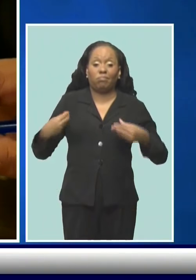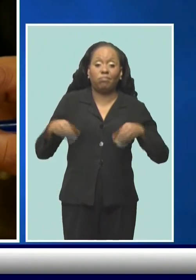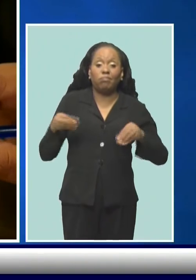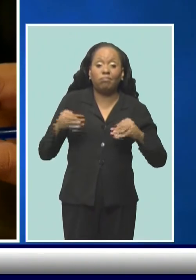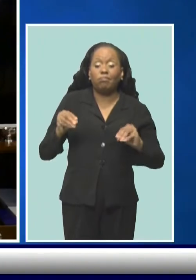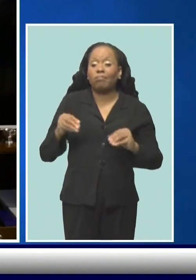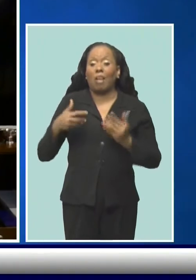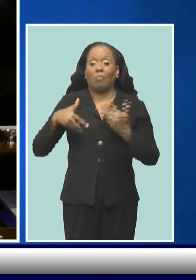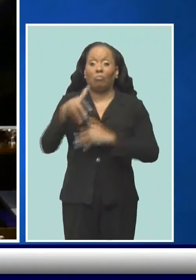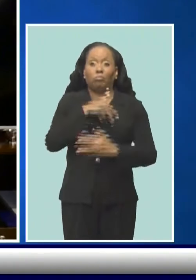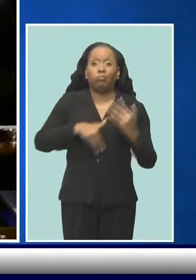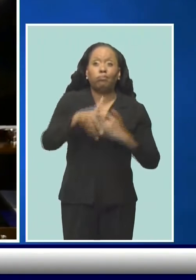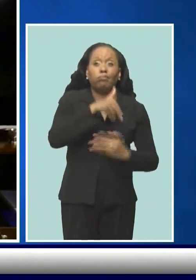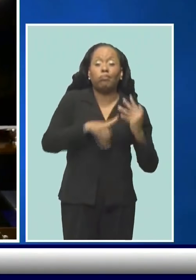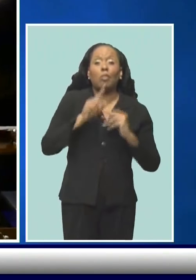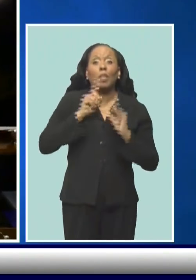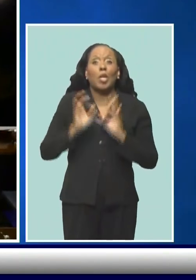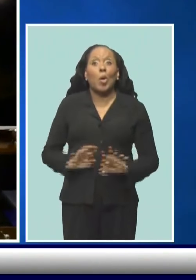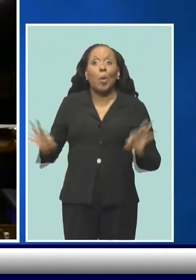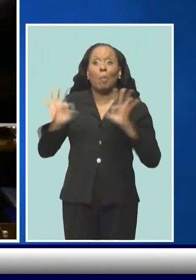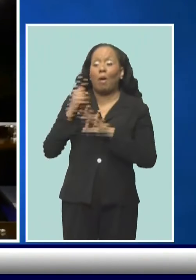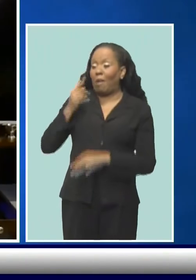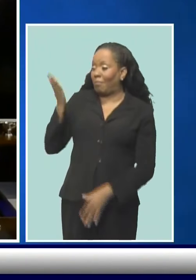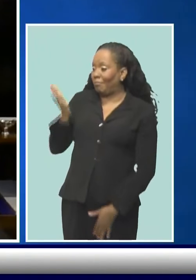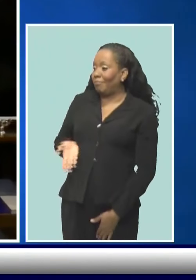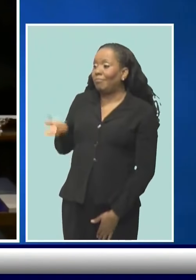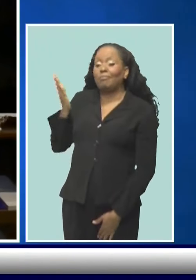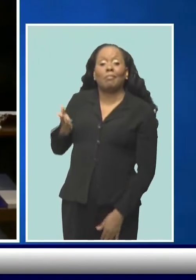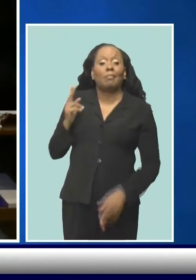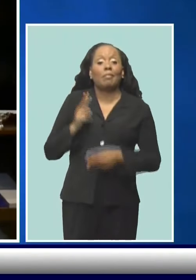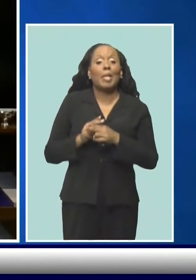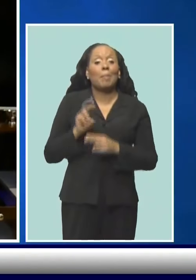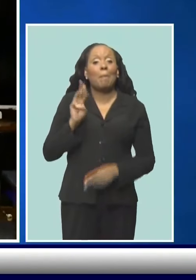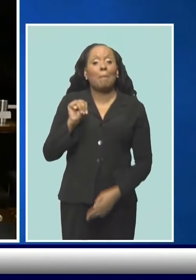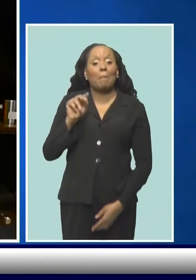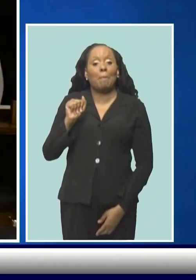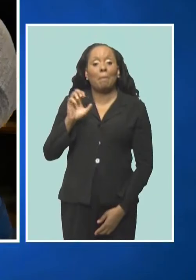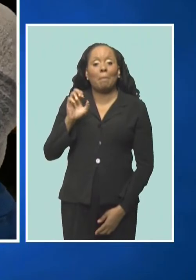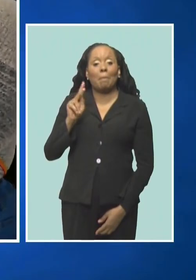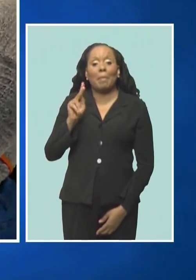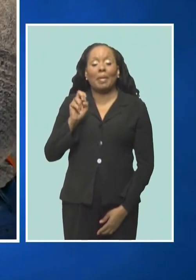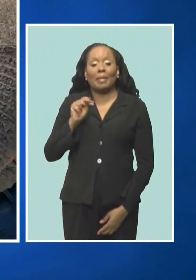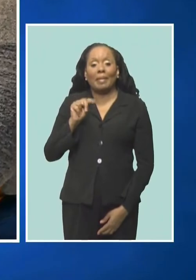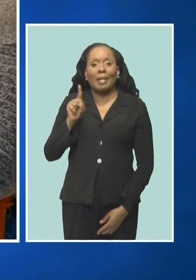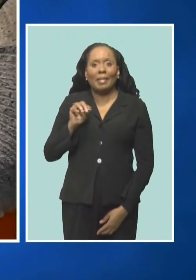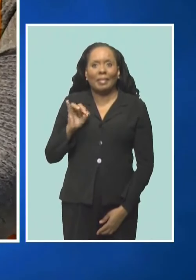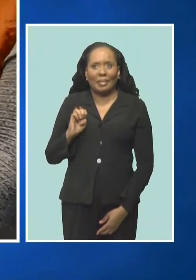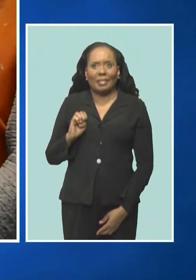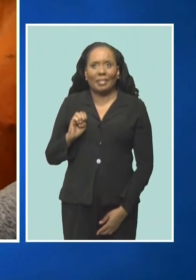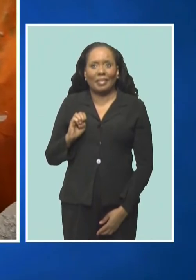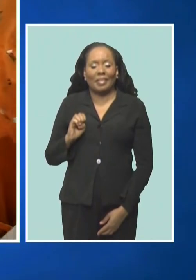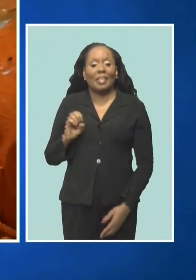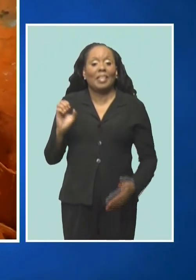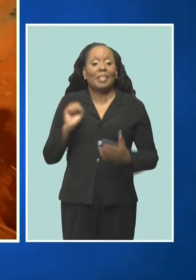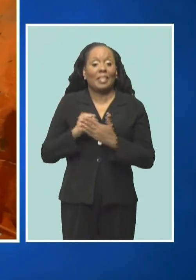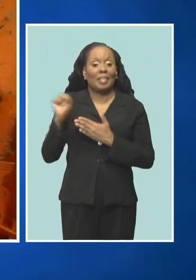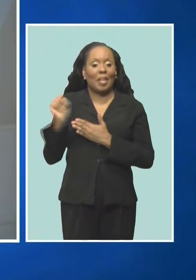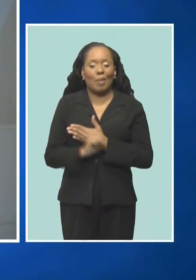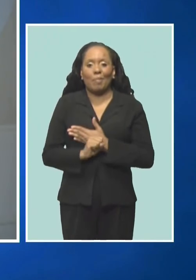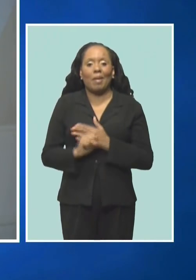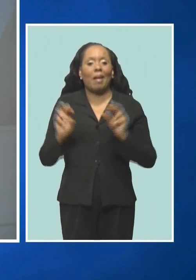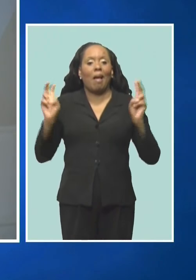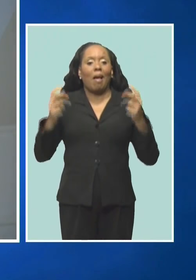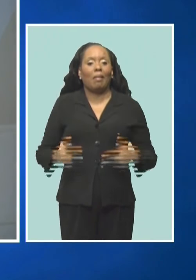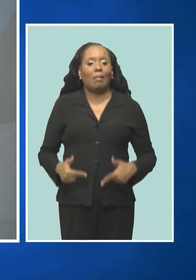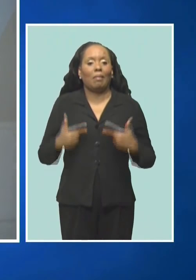for young artist Mackenzie Bovell, and she tells the Yes Business Report September is live art month for her, and